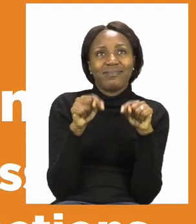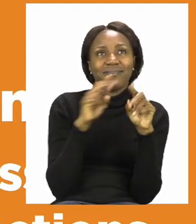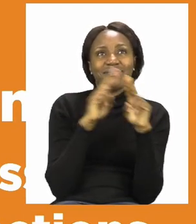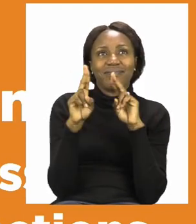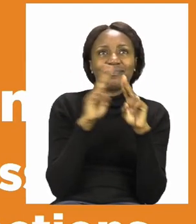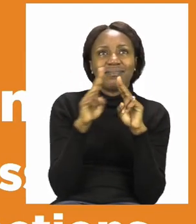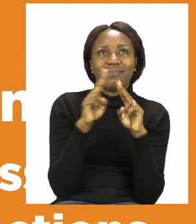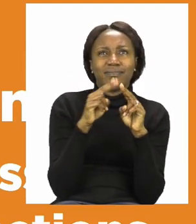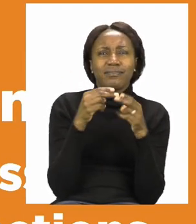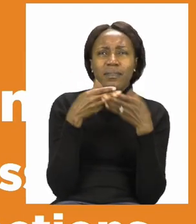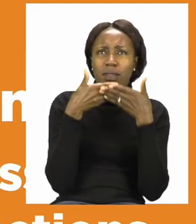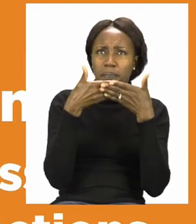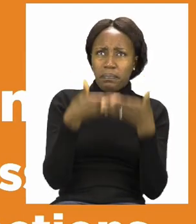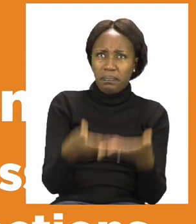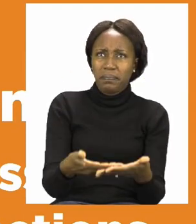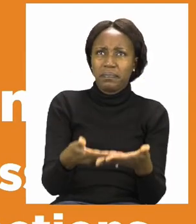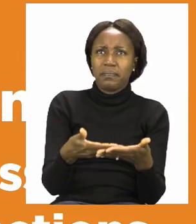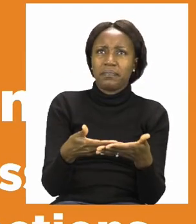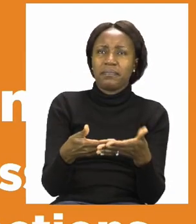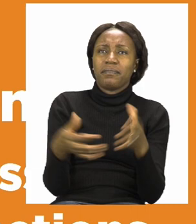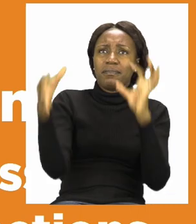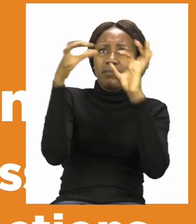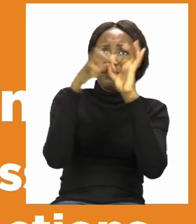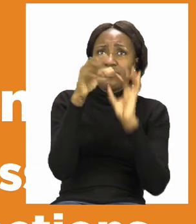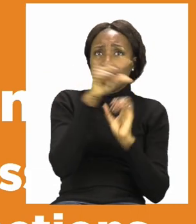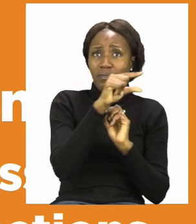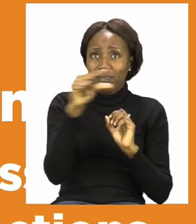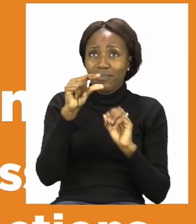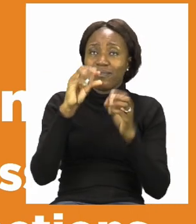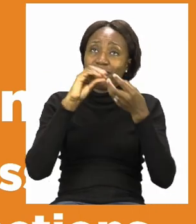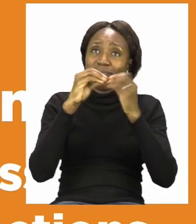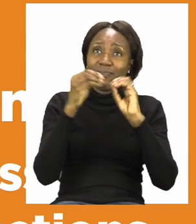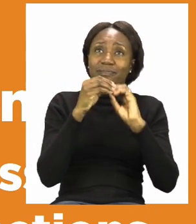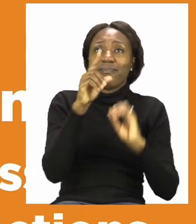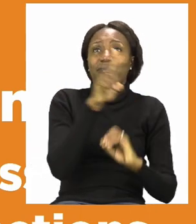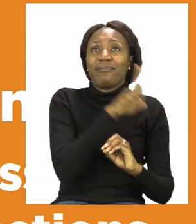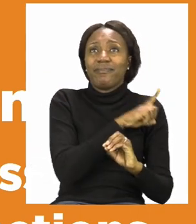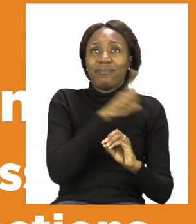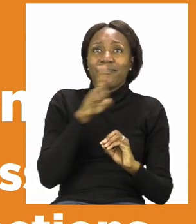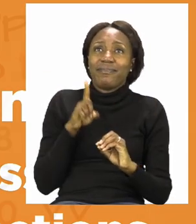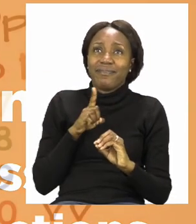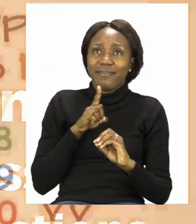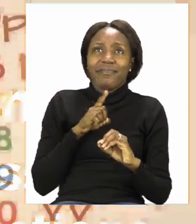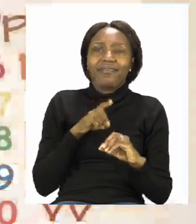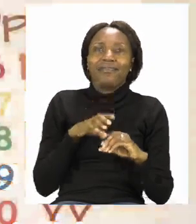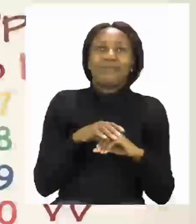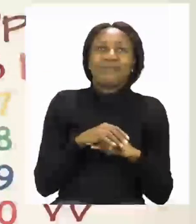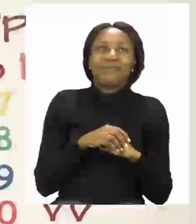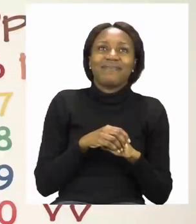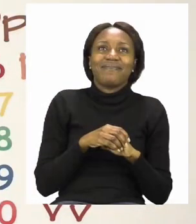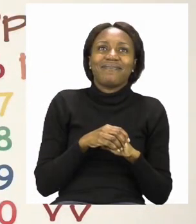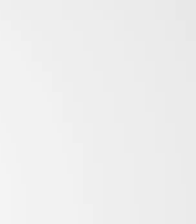mass, conjunctions and the number 11 and